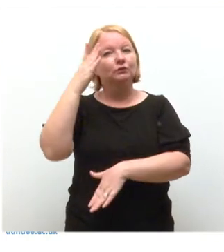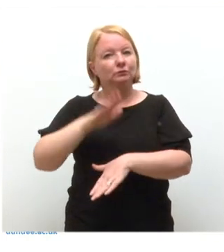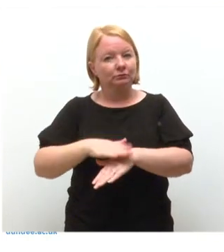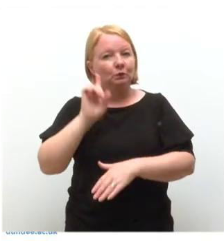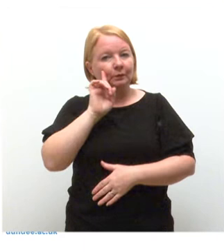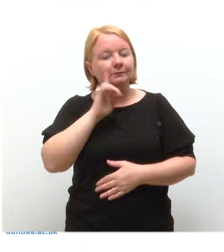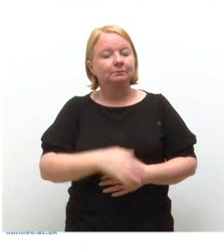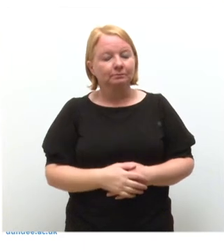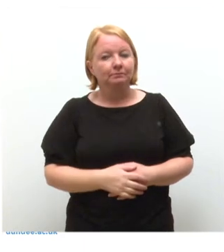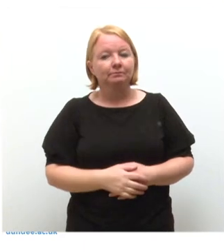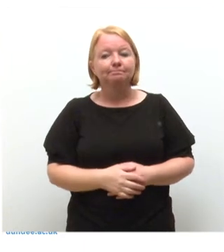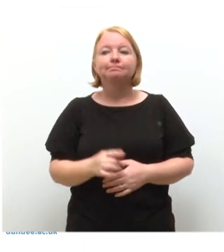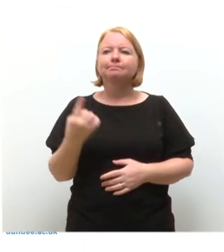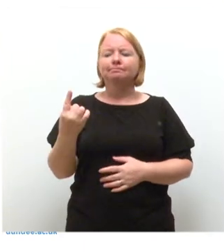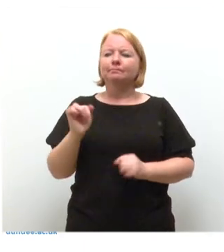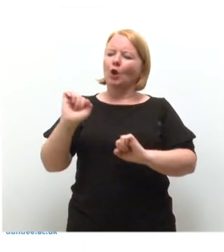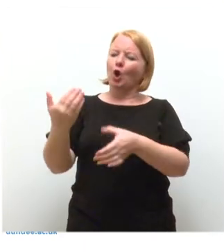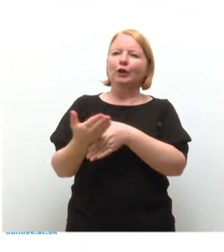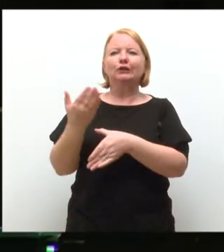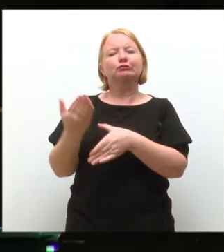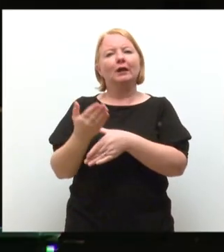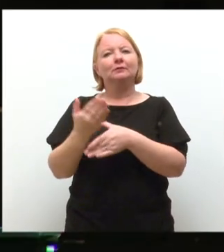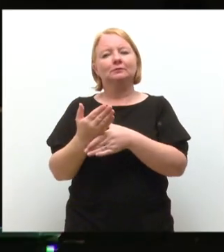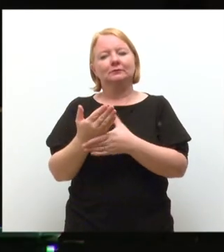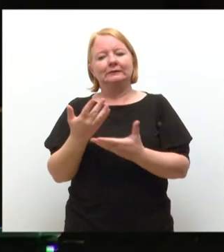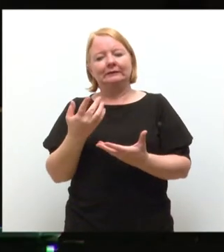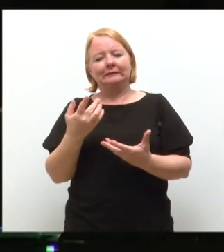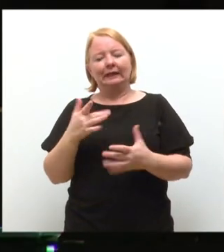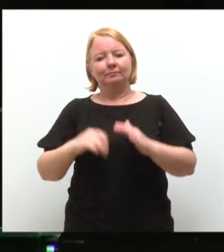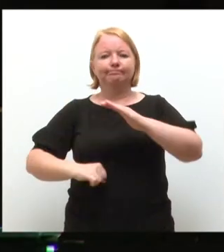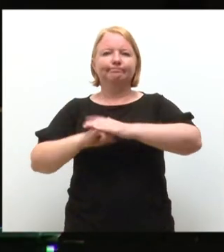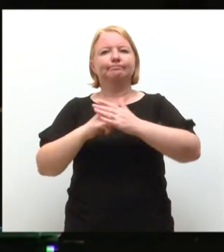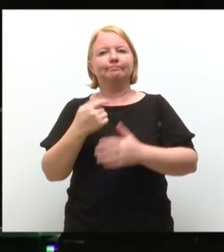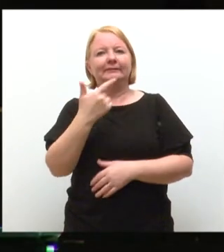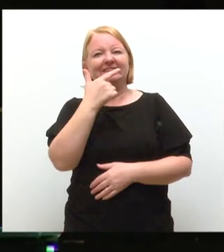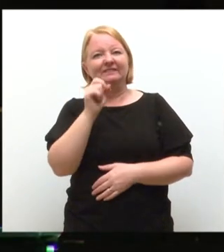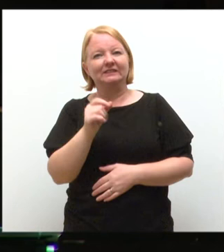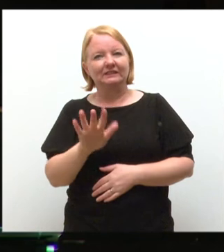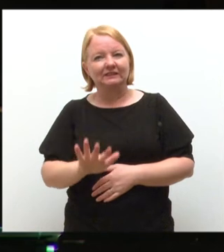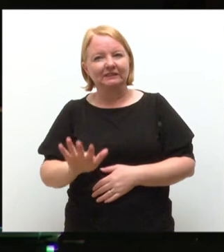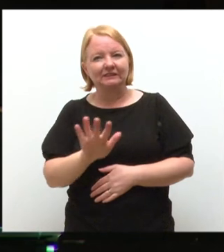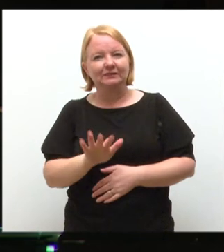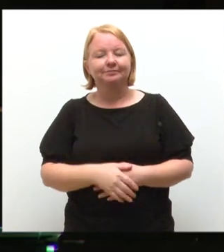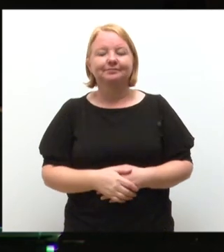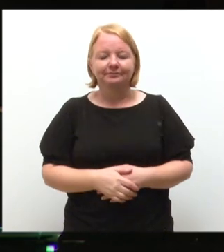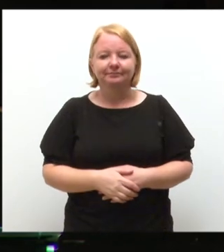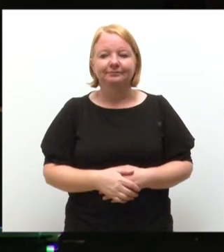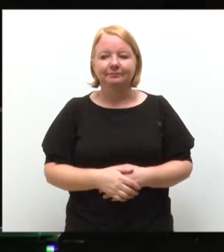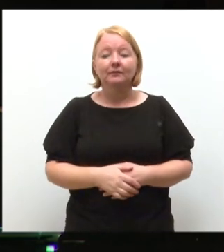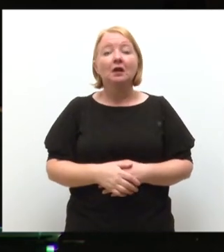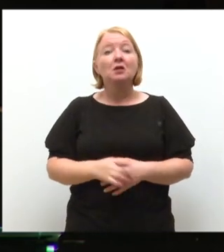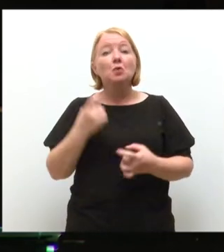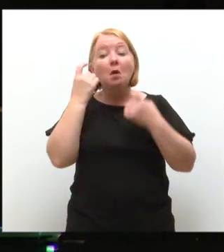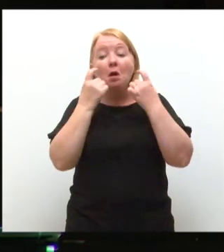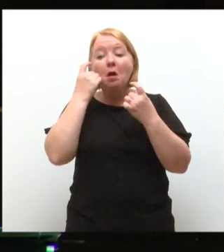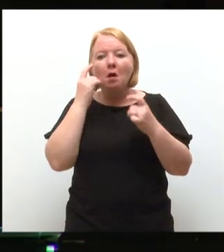And she characterizes her career as peaking in her 70s. One does wonder what more could have